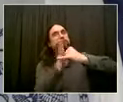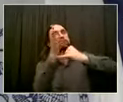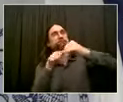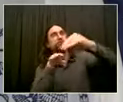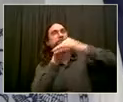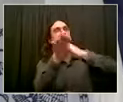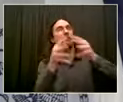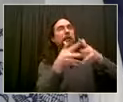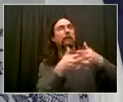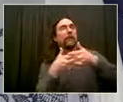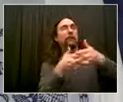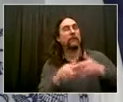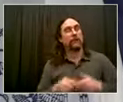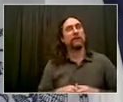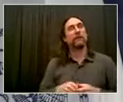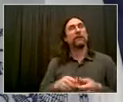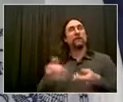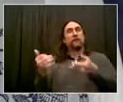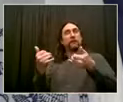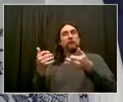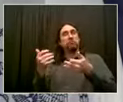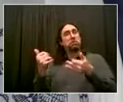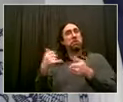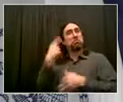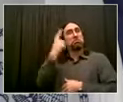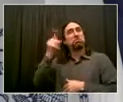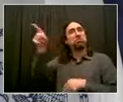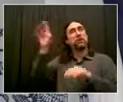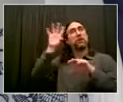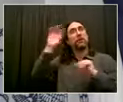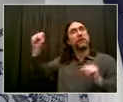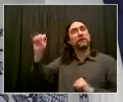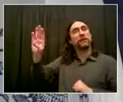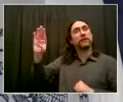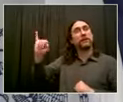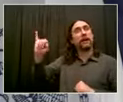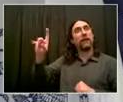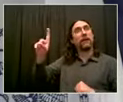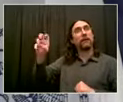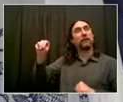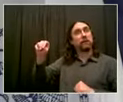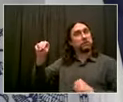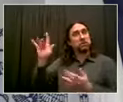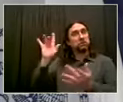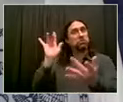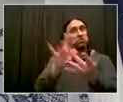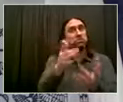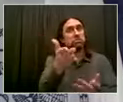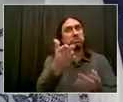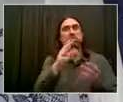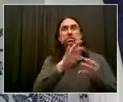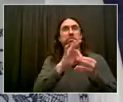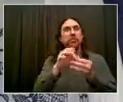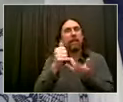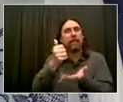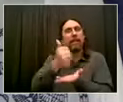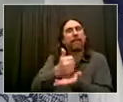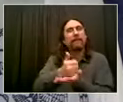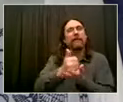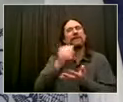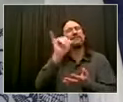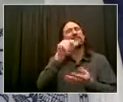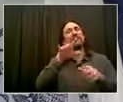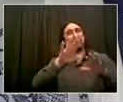Odalis, I don't have all the details for you. I can tell you that our broad message to the Biden team is